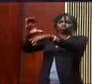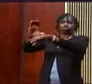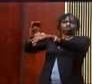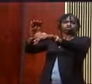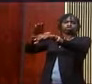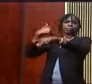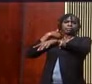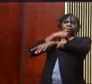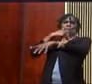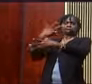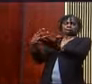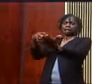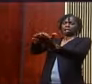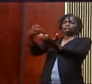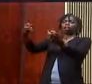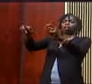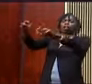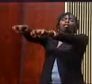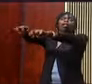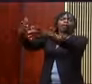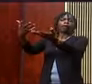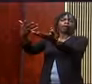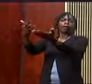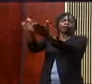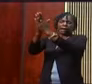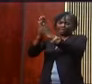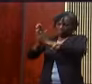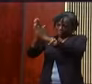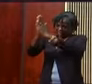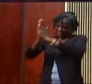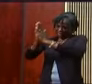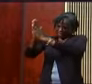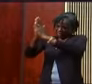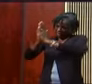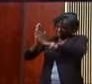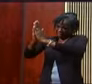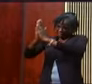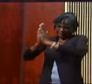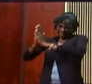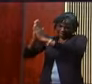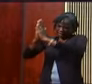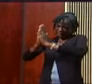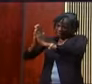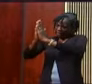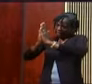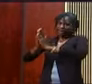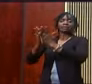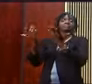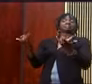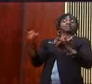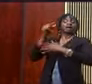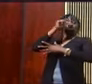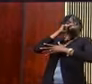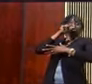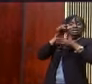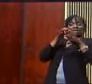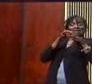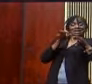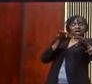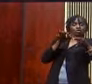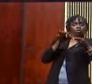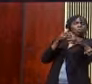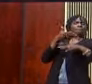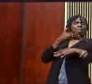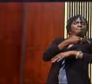Herod. And so the Bible lets us know they went down in prayer and the Greek language is powerful. It's the same